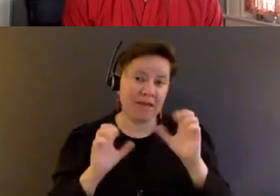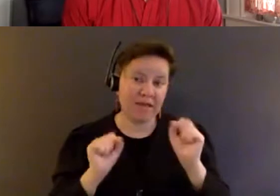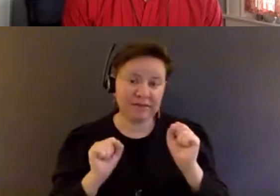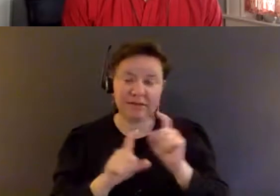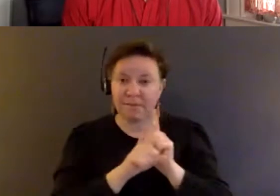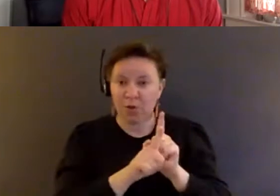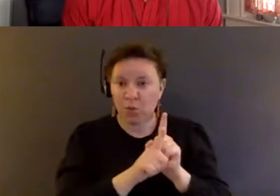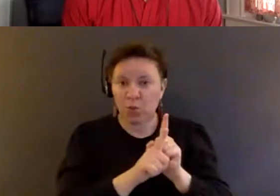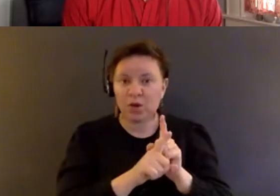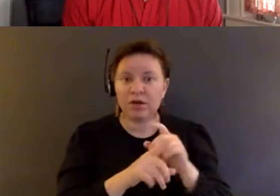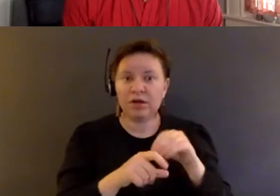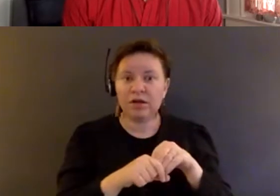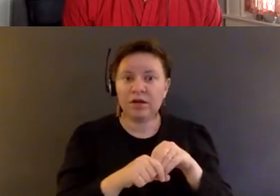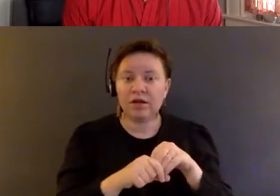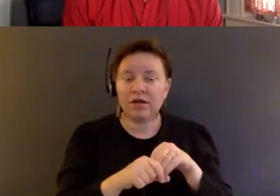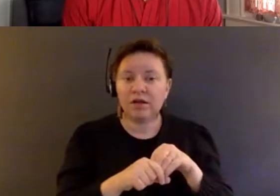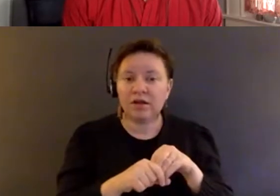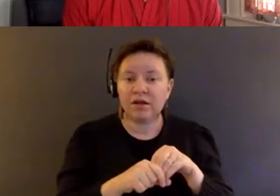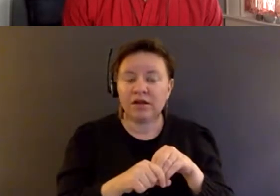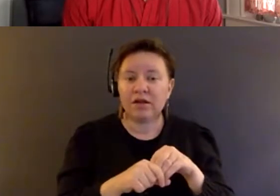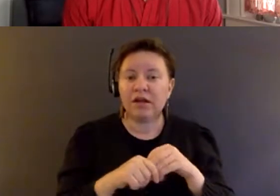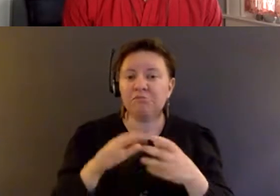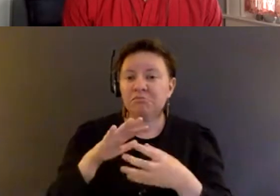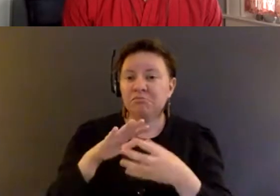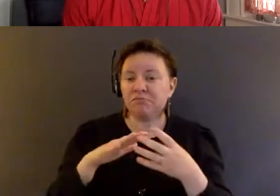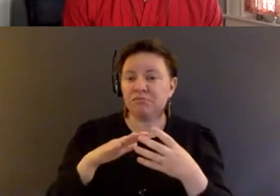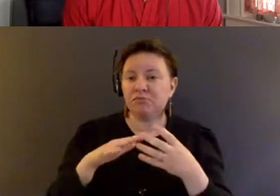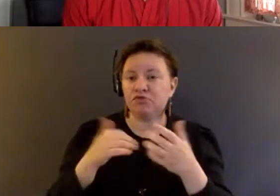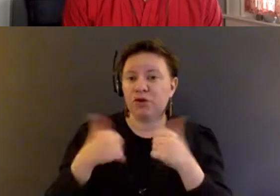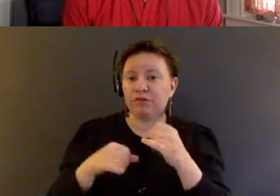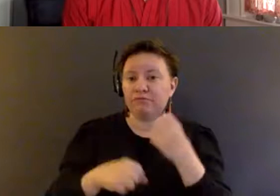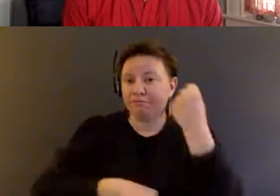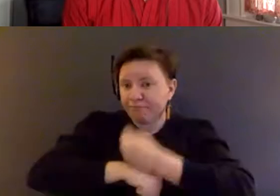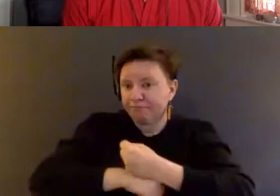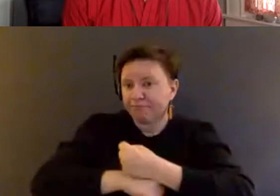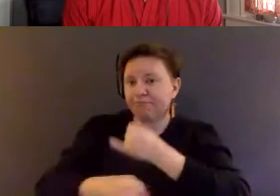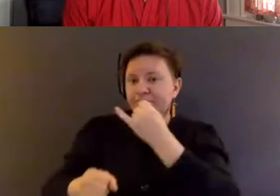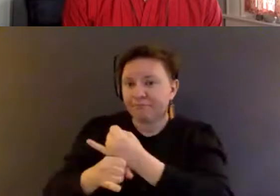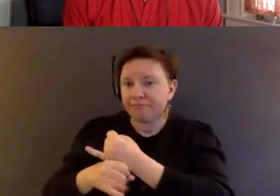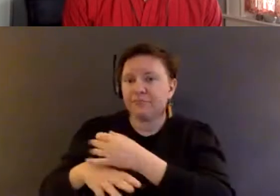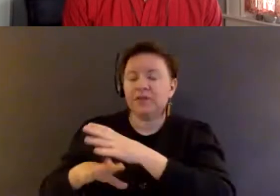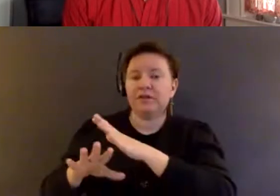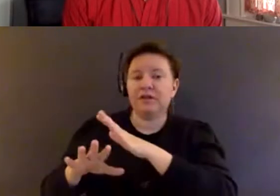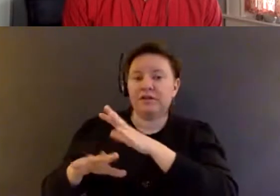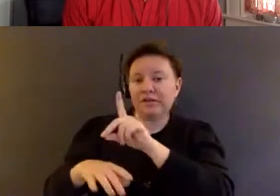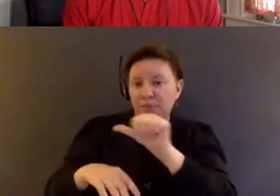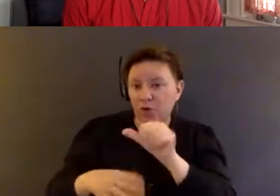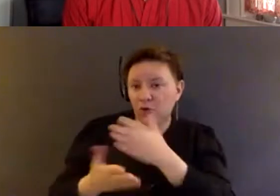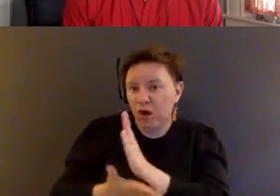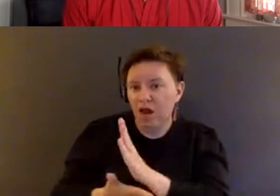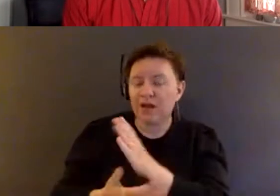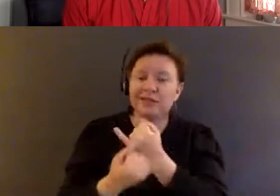deinstitutional deinstitutionalization and disability rights and independent living and disability